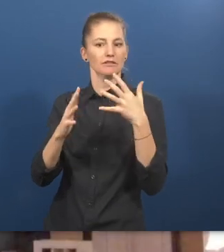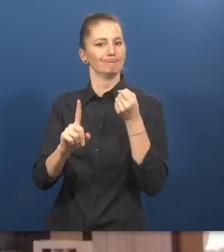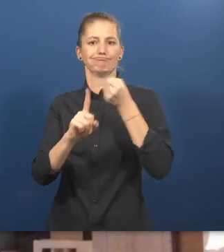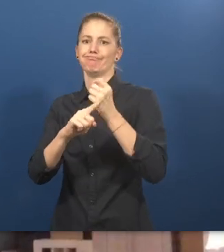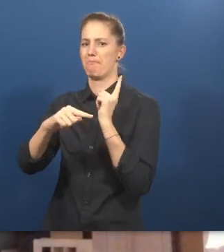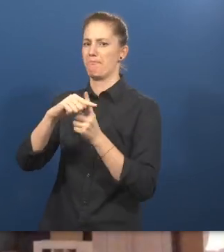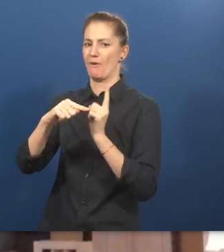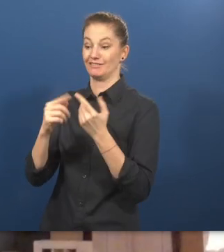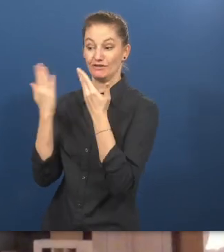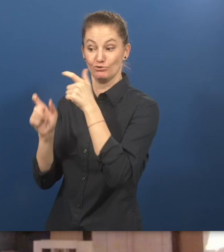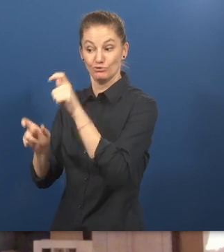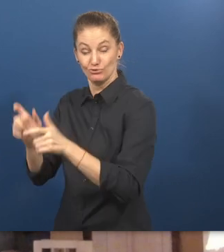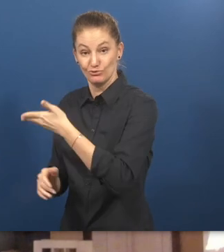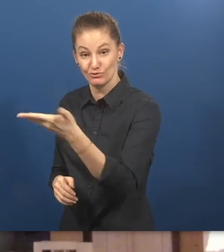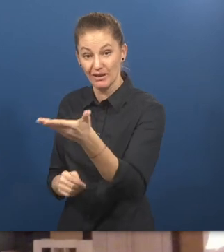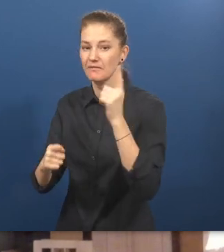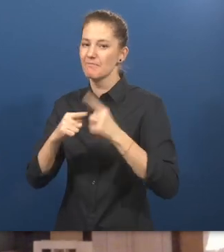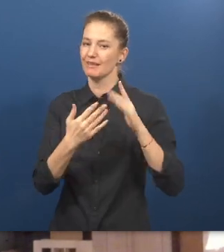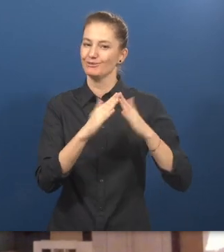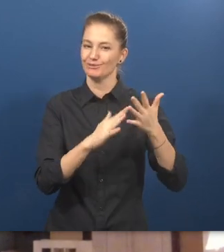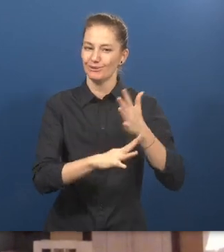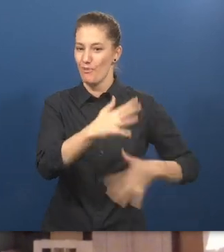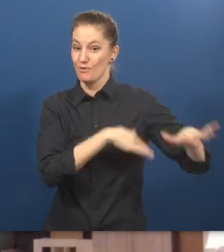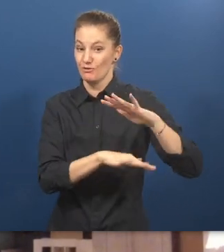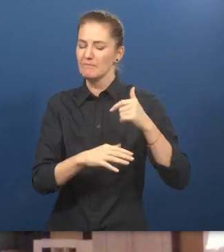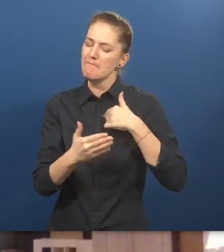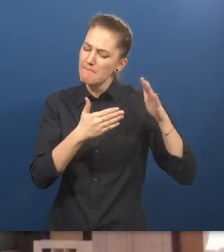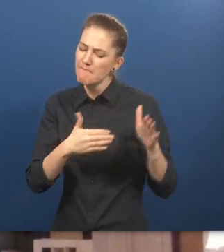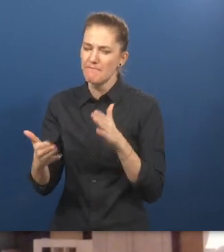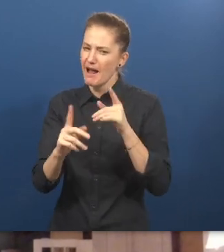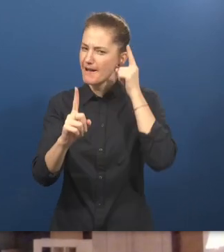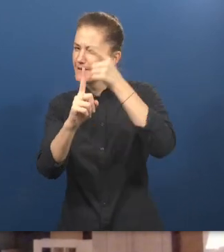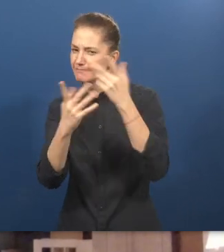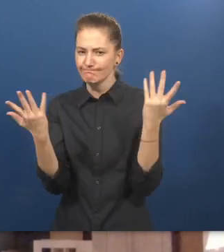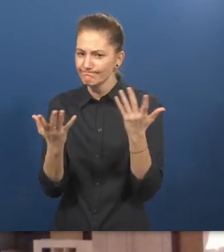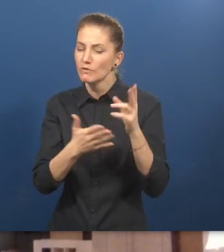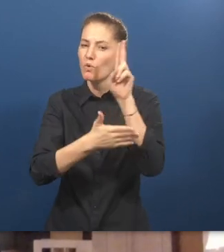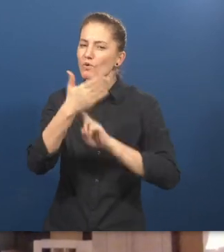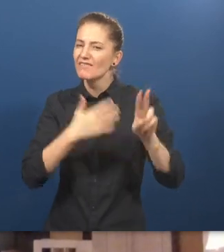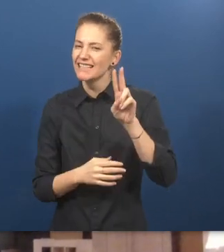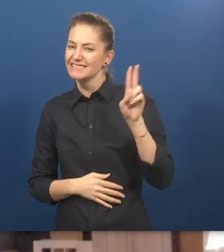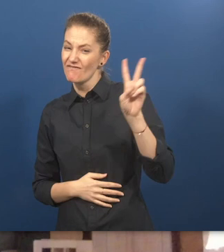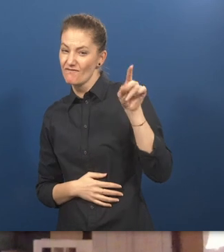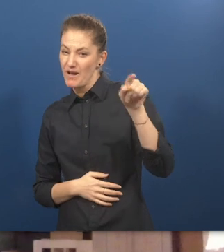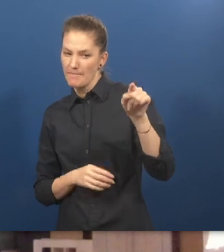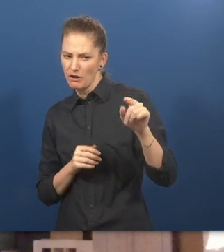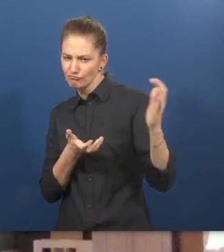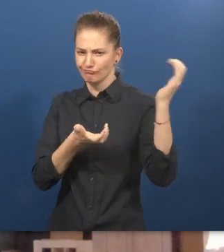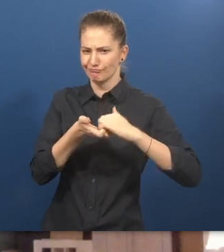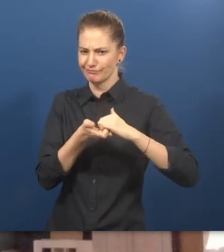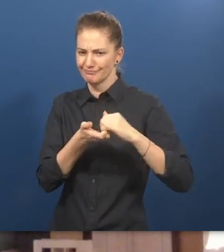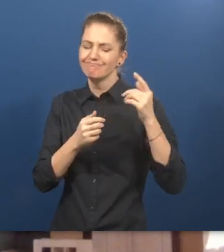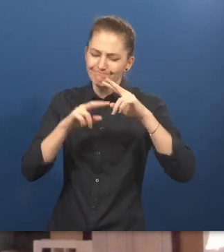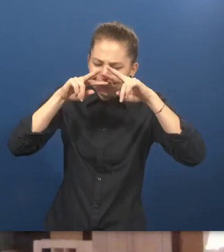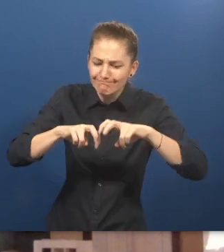These programs are showing significant impact on the students as well as the general community. We plan to collaborate with the University of Vermont to